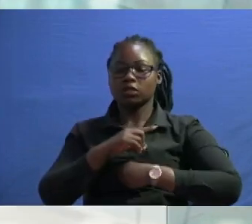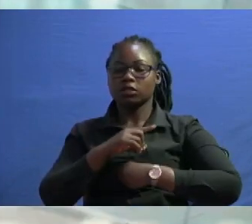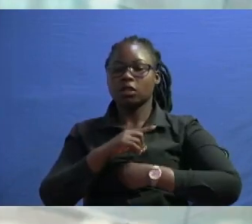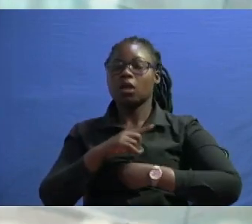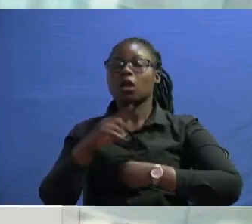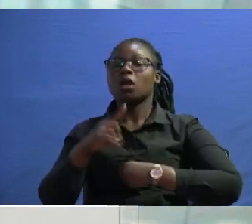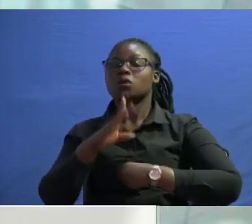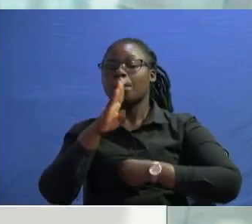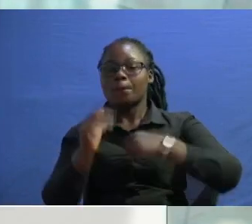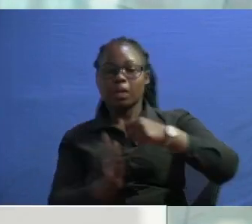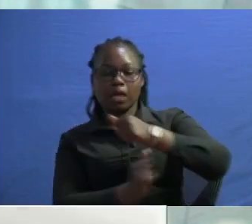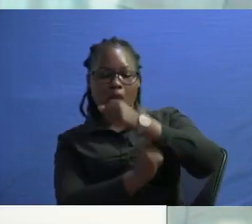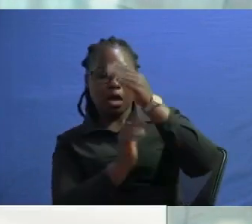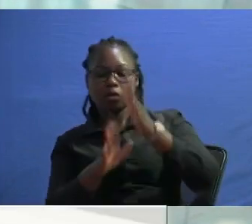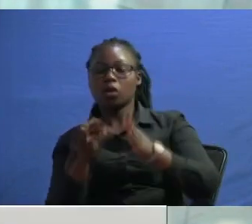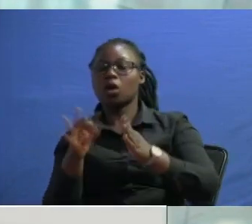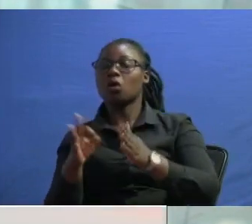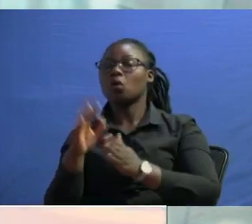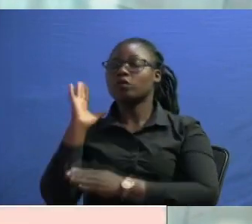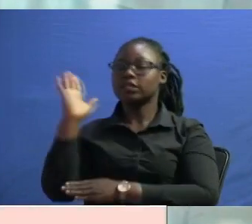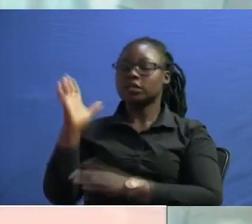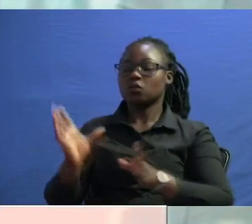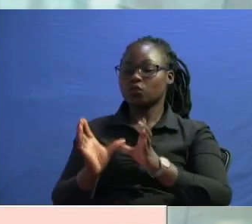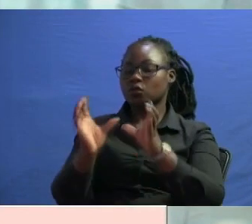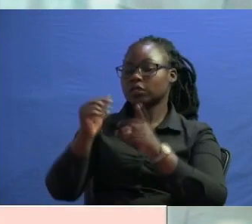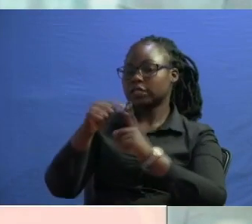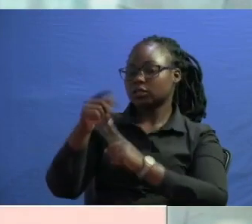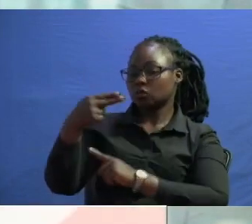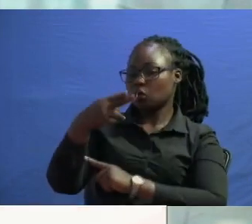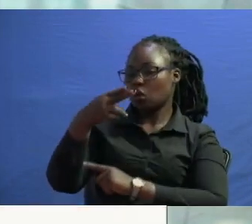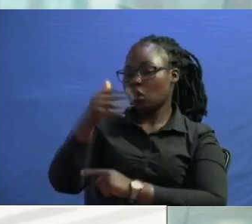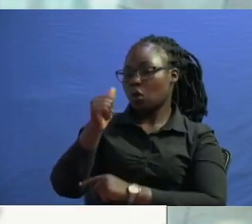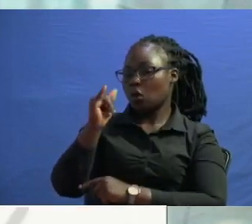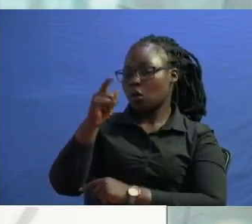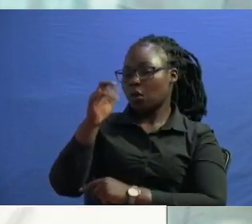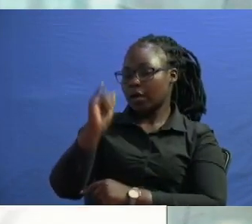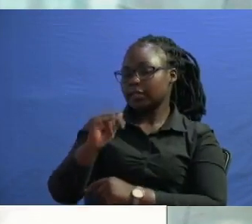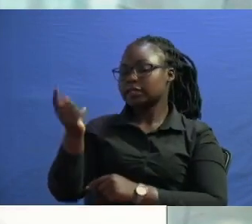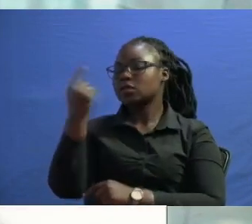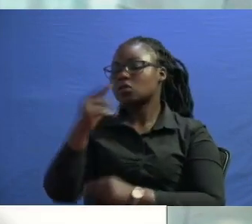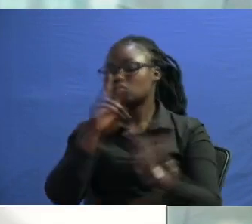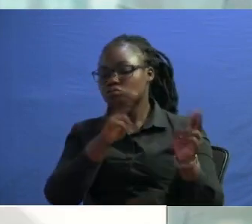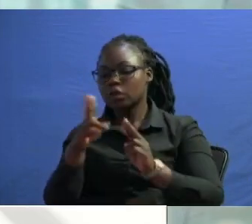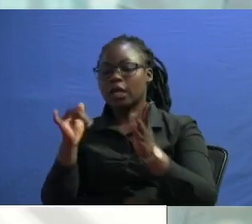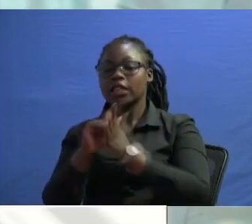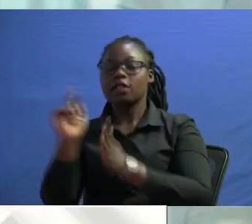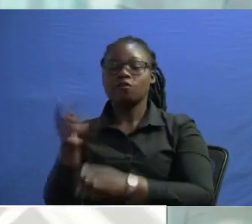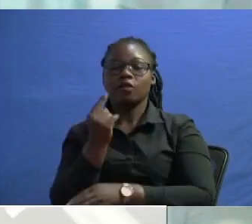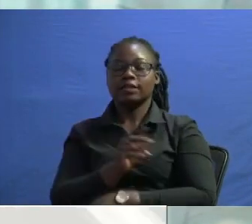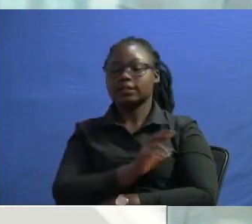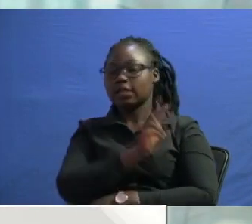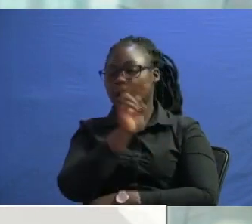donor of uh security forces to haiti it is only noble that we first look into